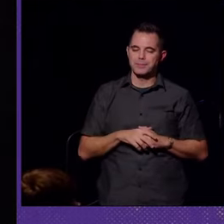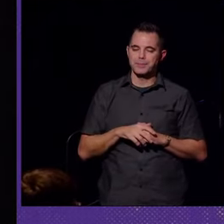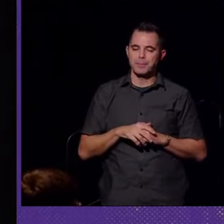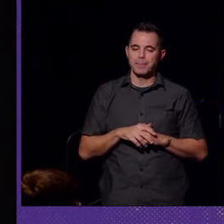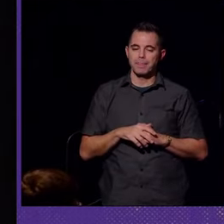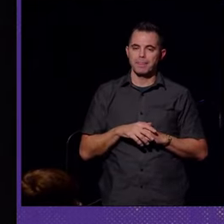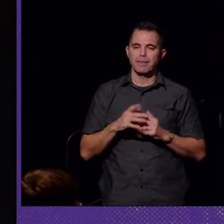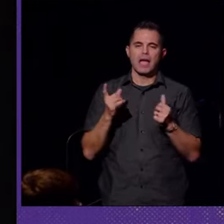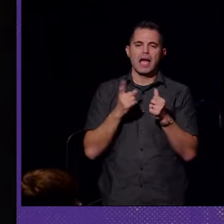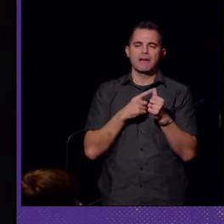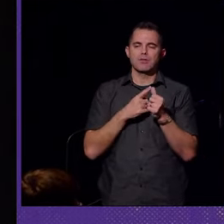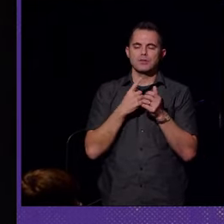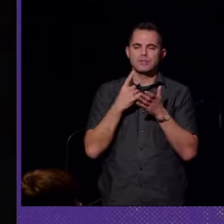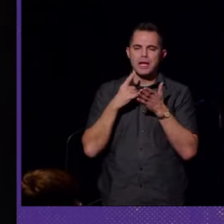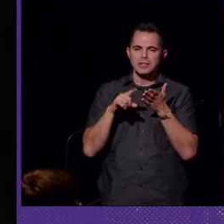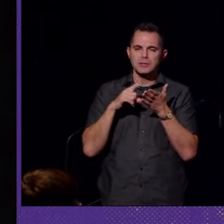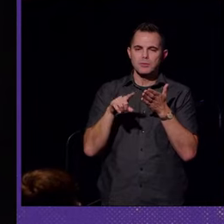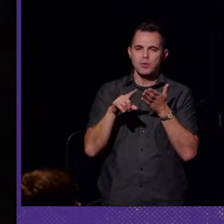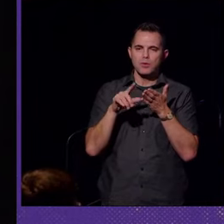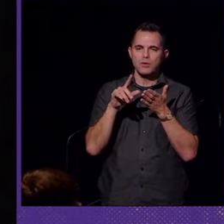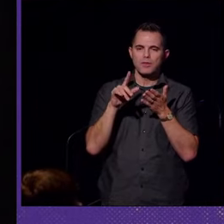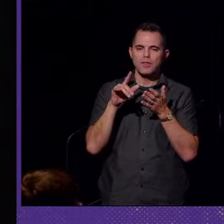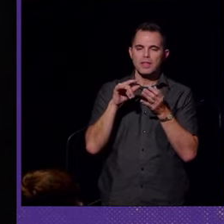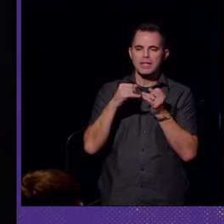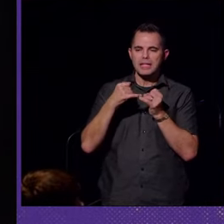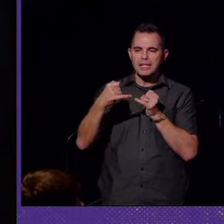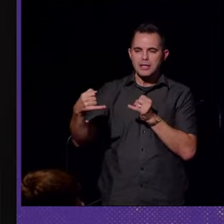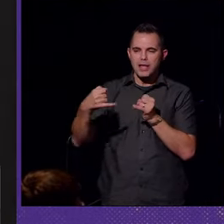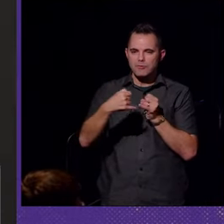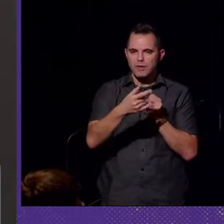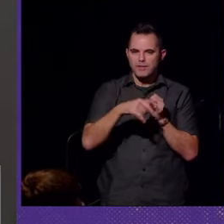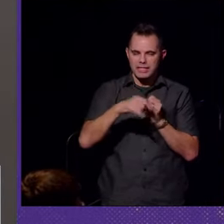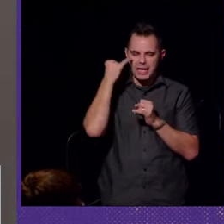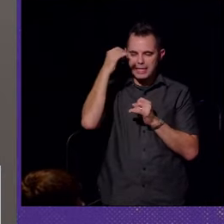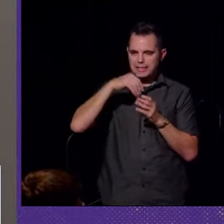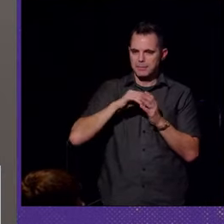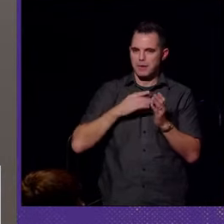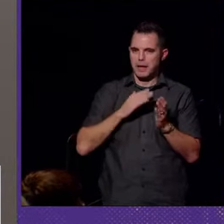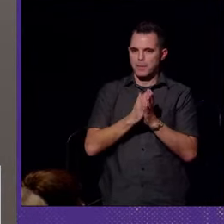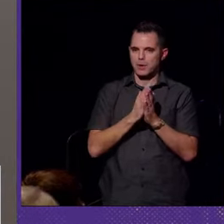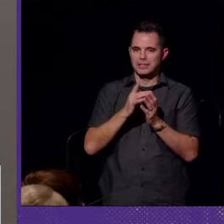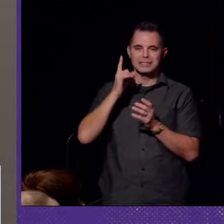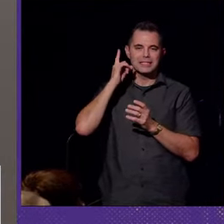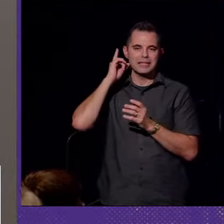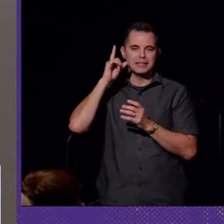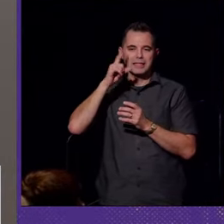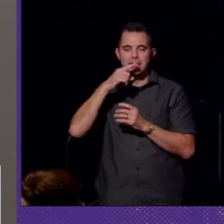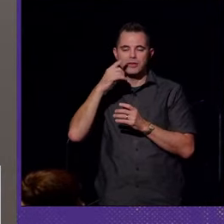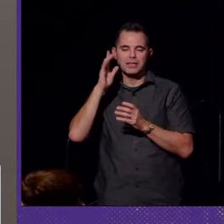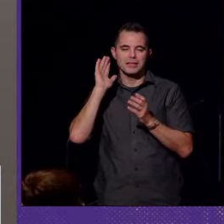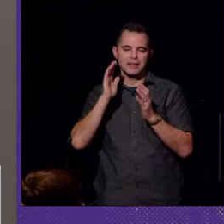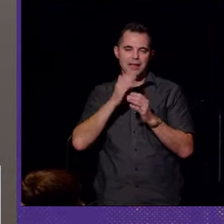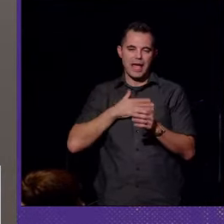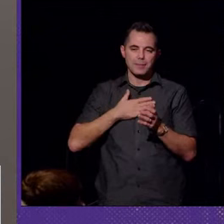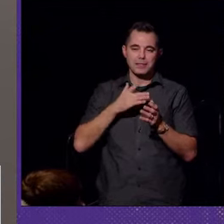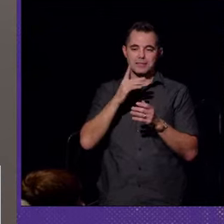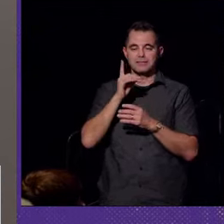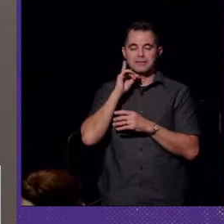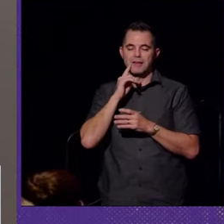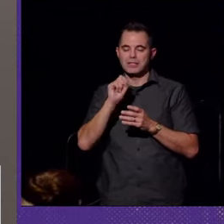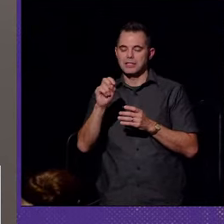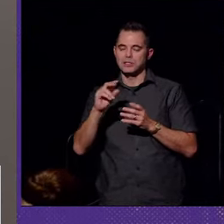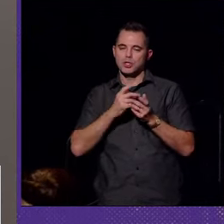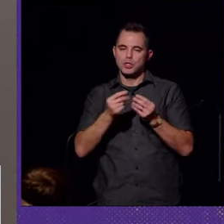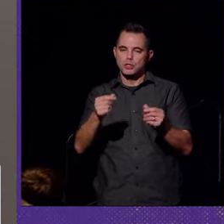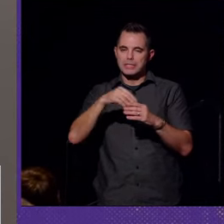I first explored the tendrils of these ideas in my book, Hearing Happiness, Deafness Cures in History.